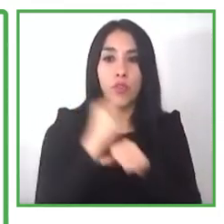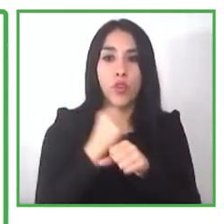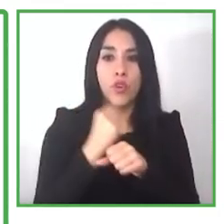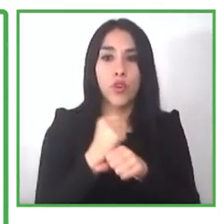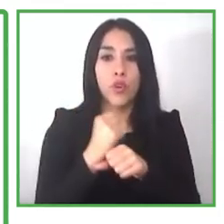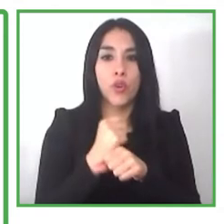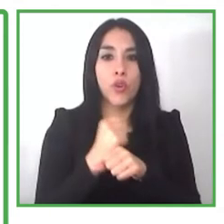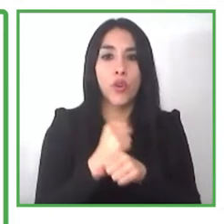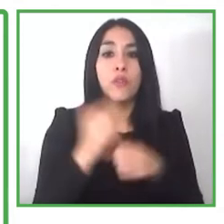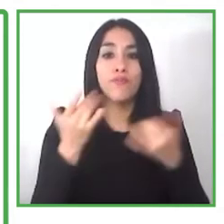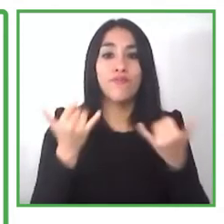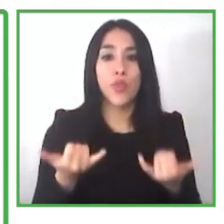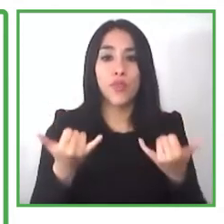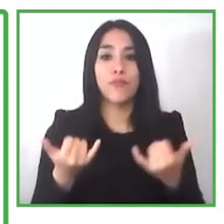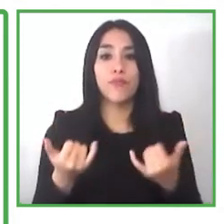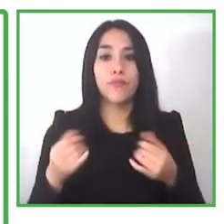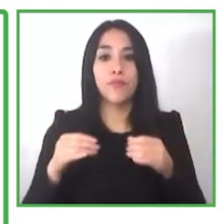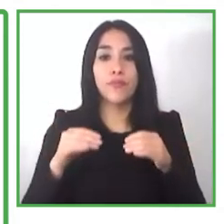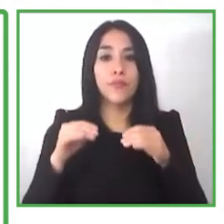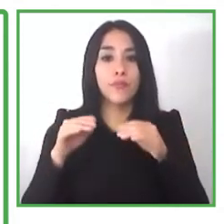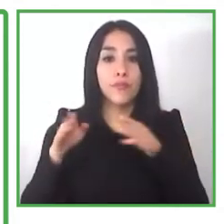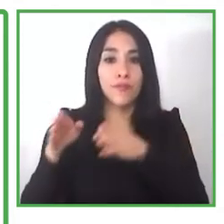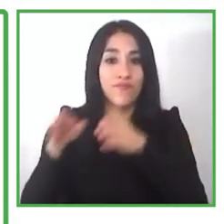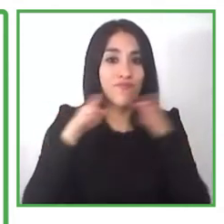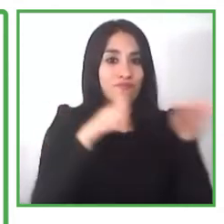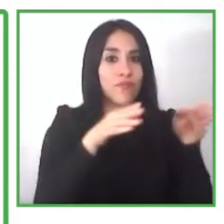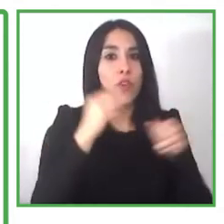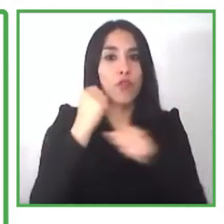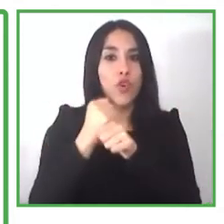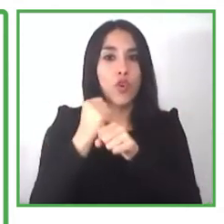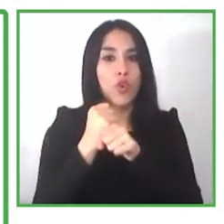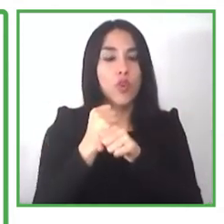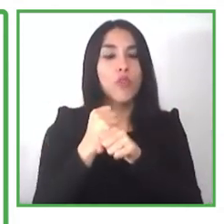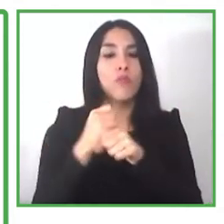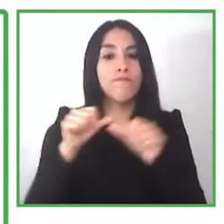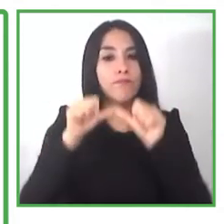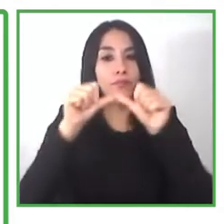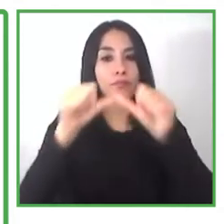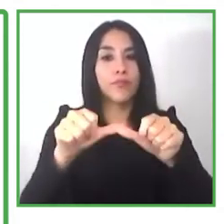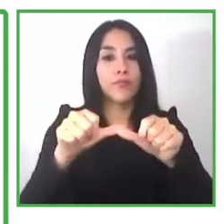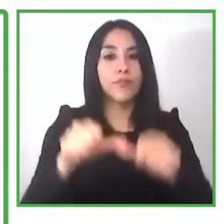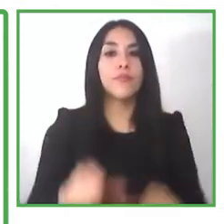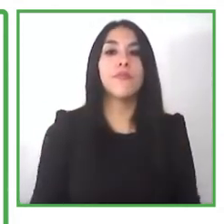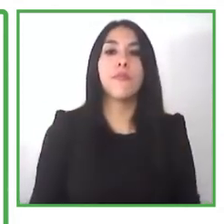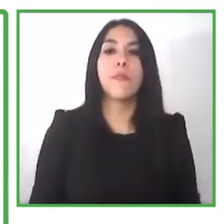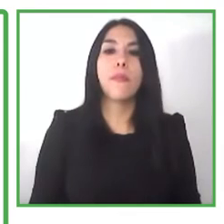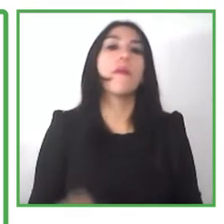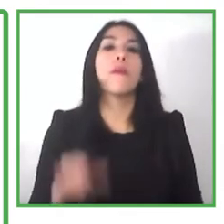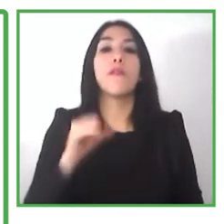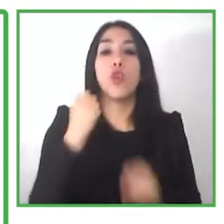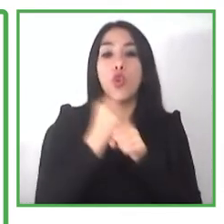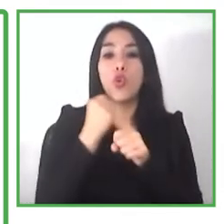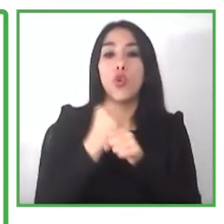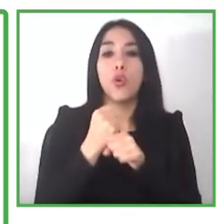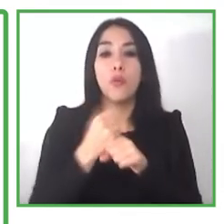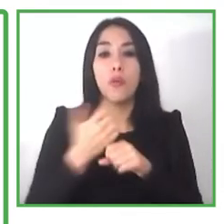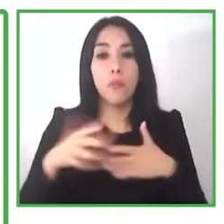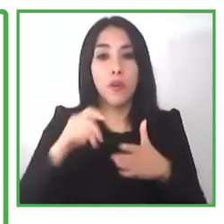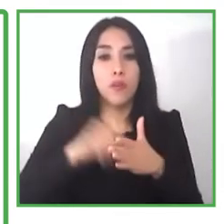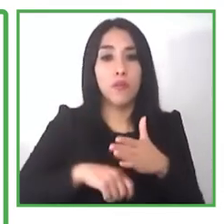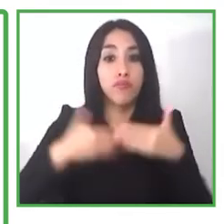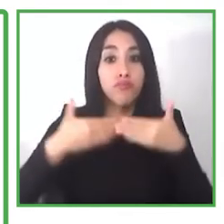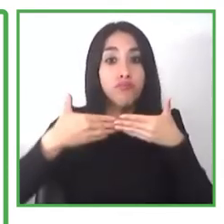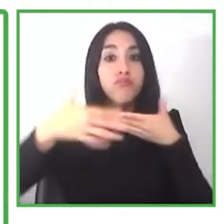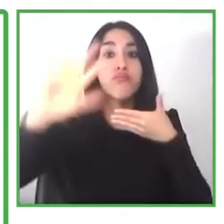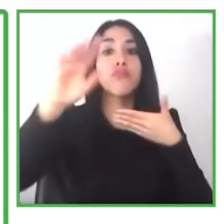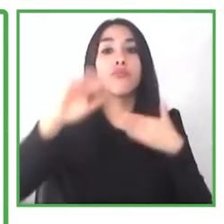have shortened long-term contracts where there's specified work our young adults get placed in those positions they go then perform go go